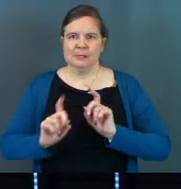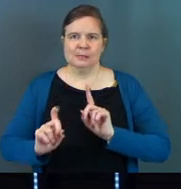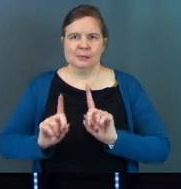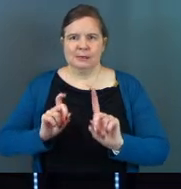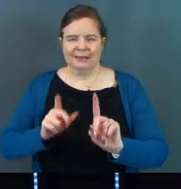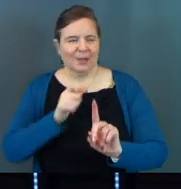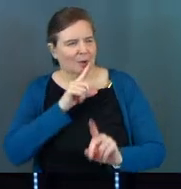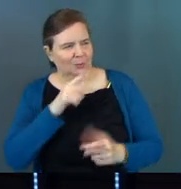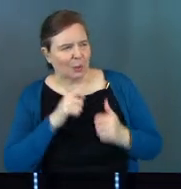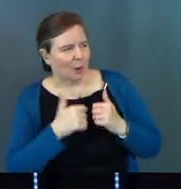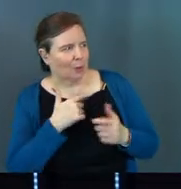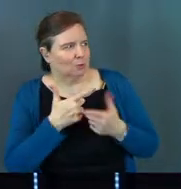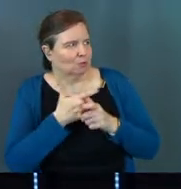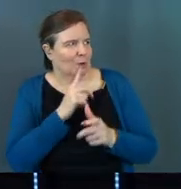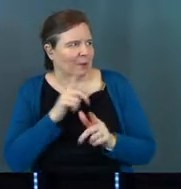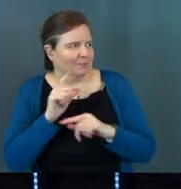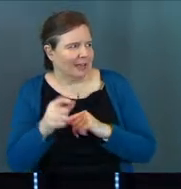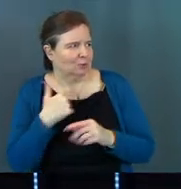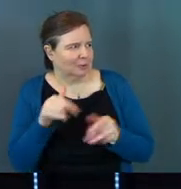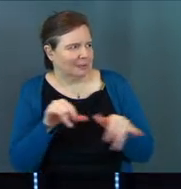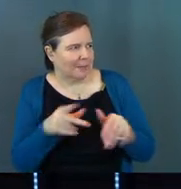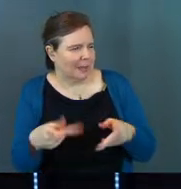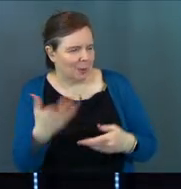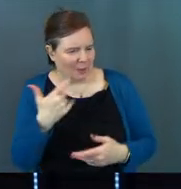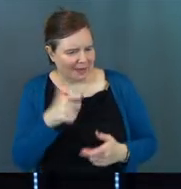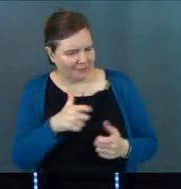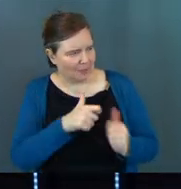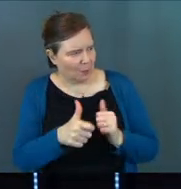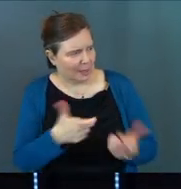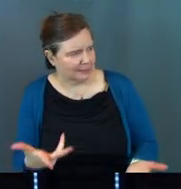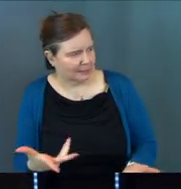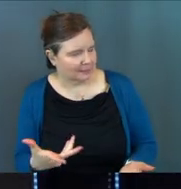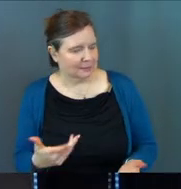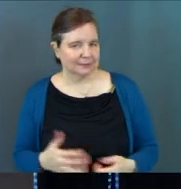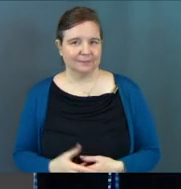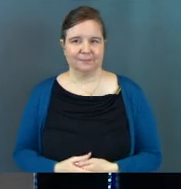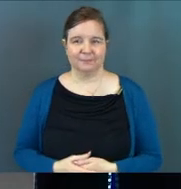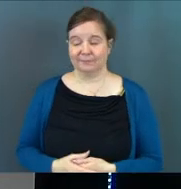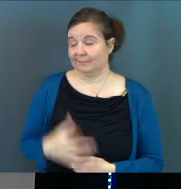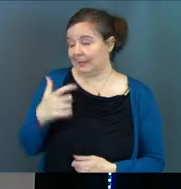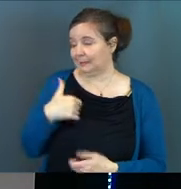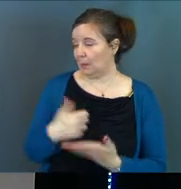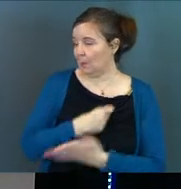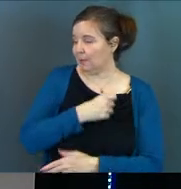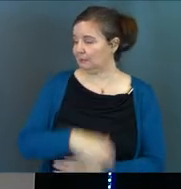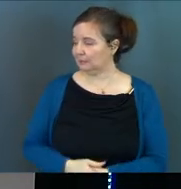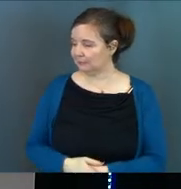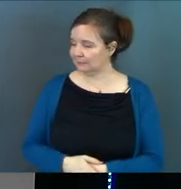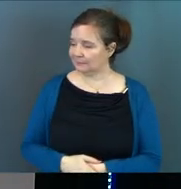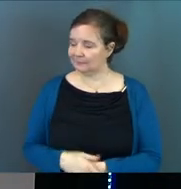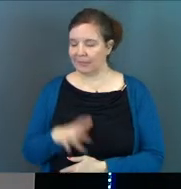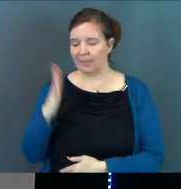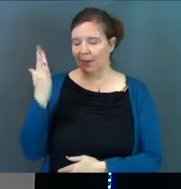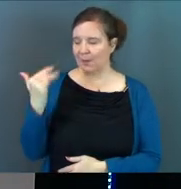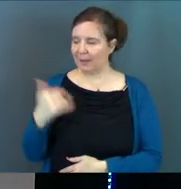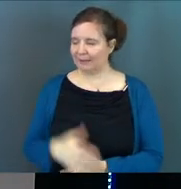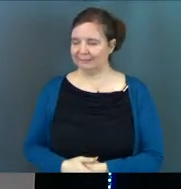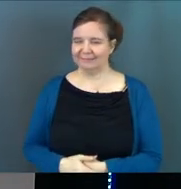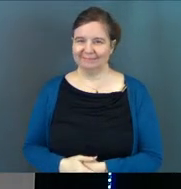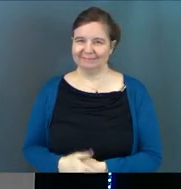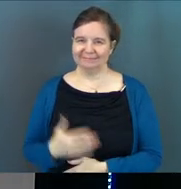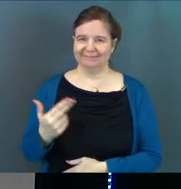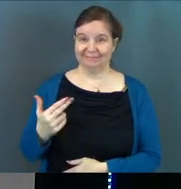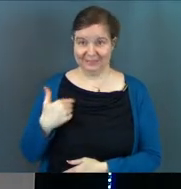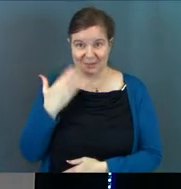you know, it wasn't a race. We were just running really fast to the same place. Why has it got to be a race? Because I won. That's why it's...